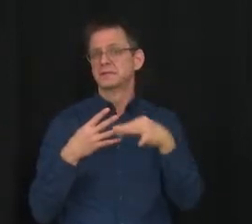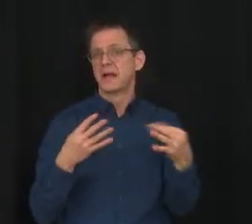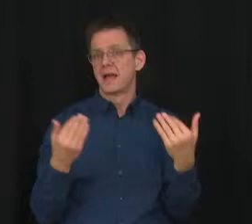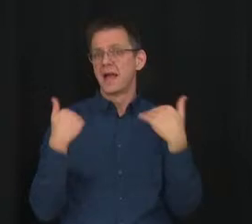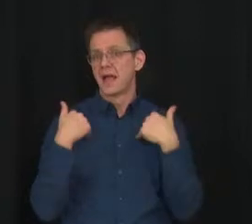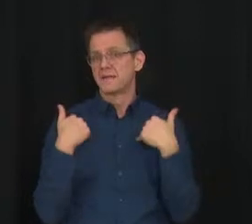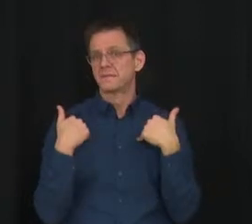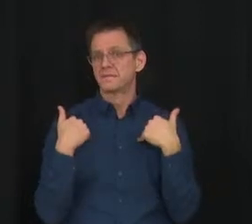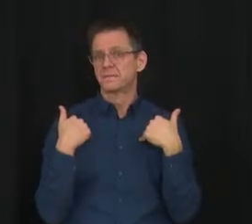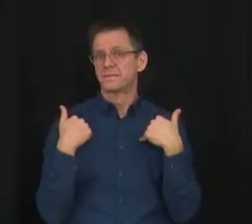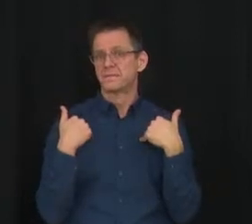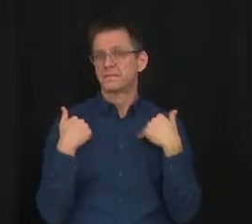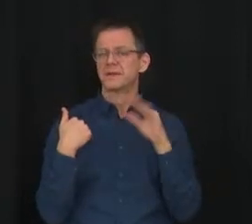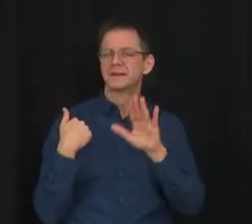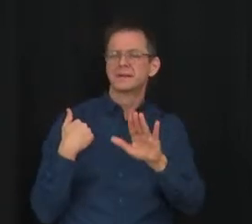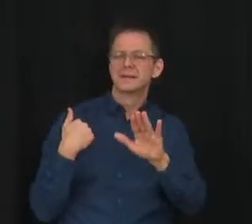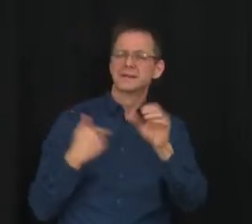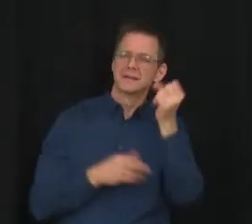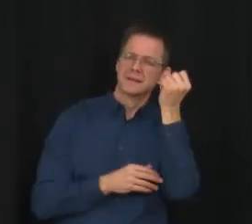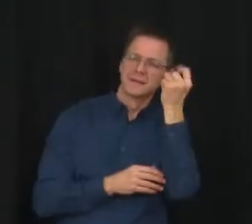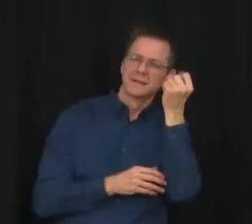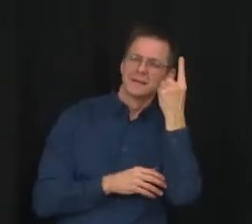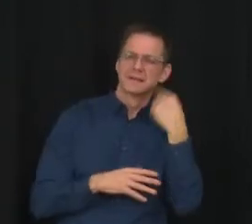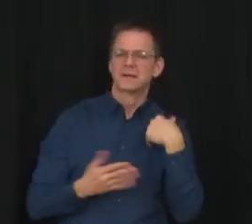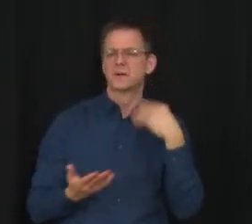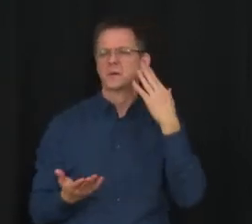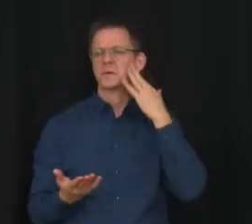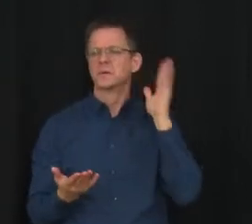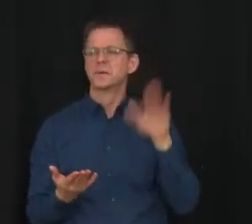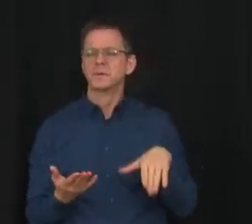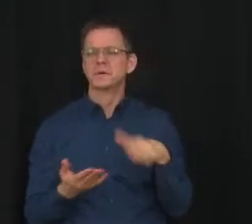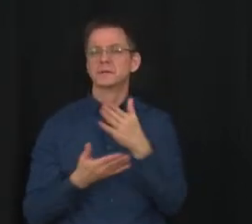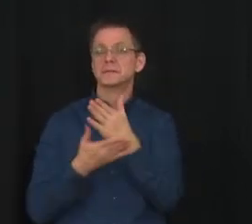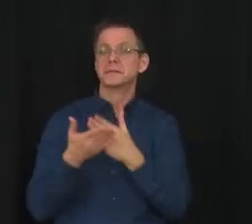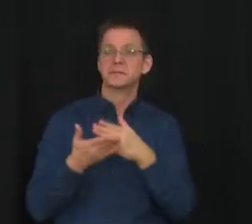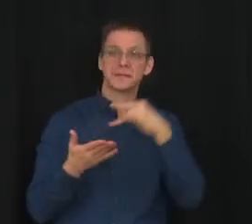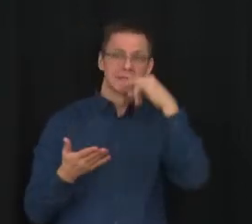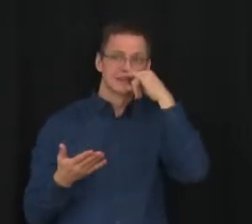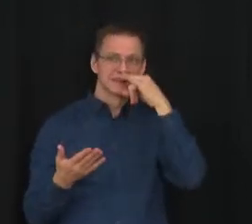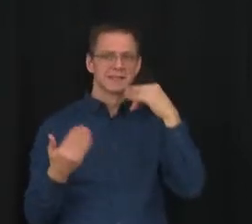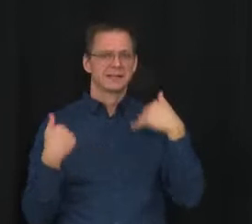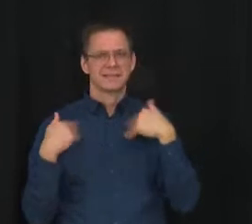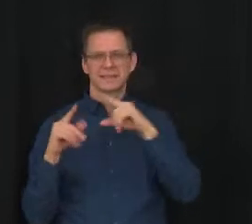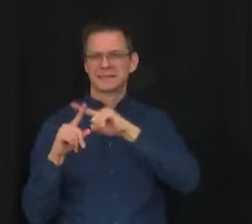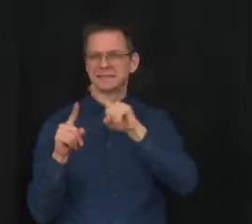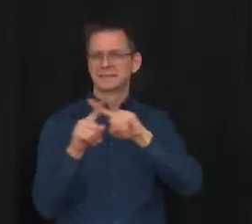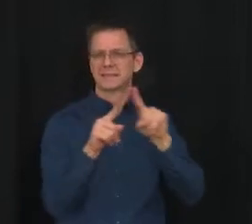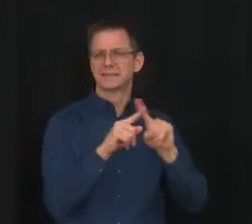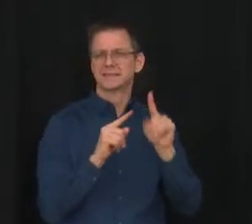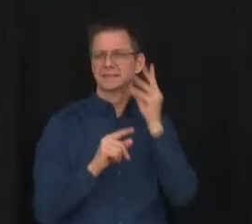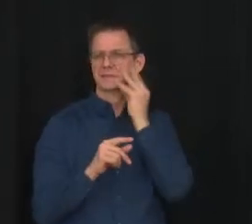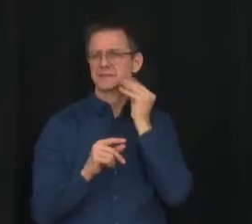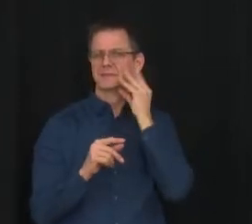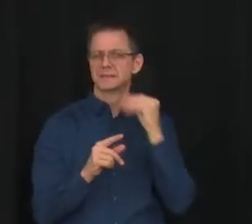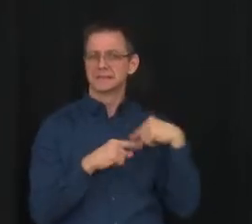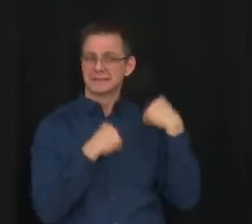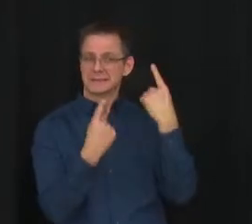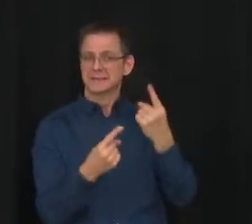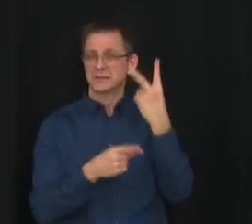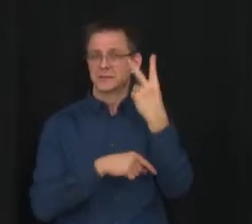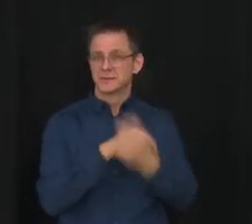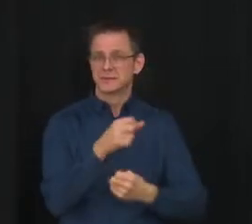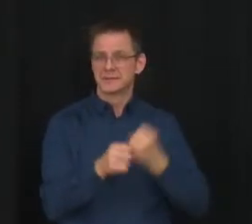that kids have had different experiences over the past couple of years. We've tried to keep schools open.